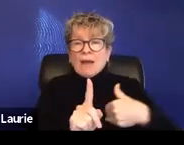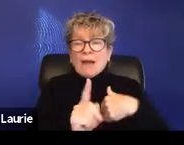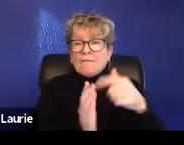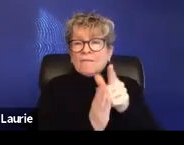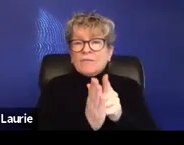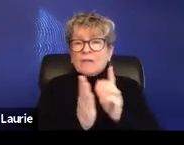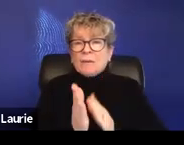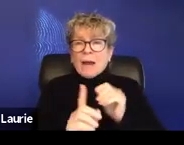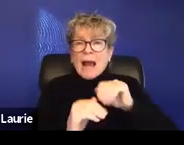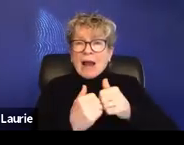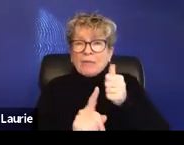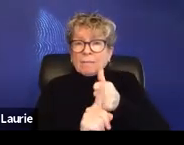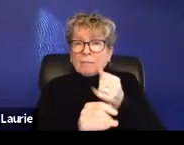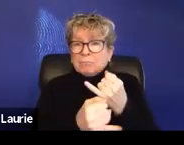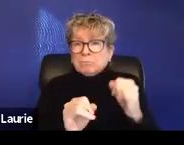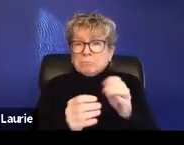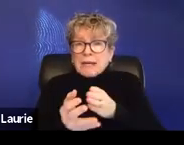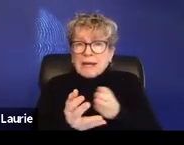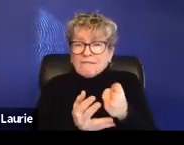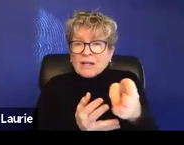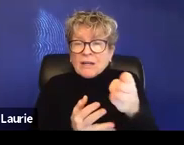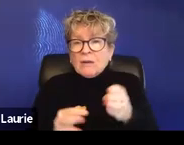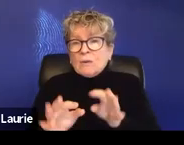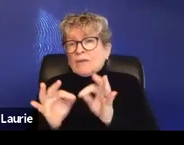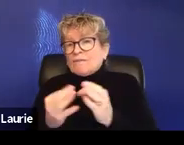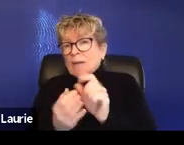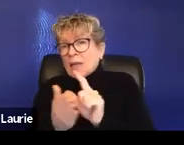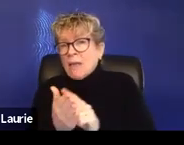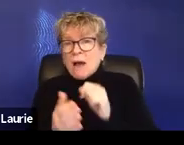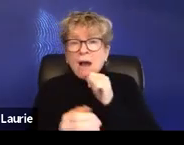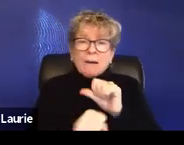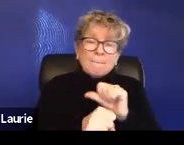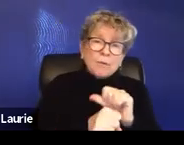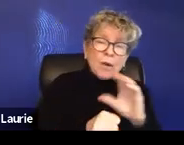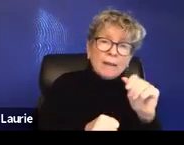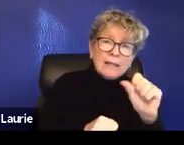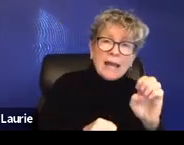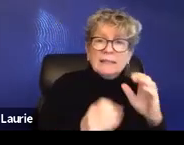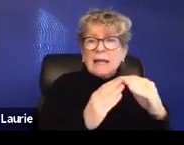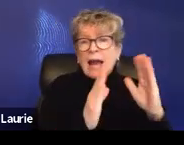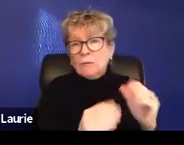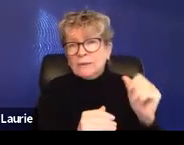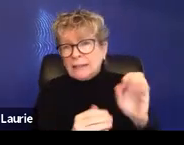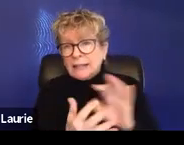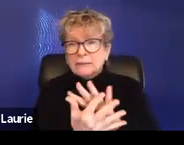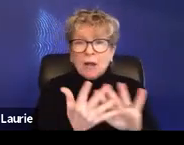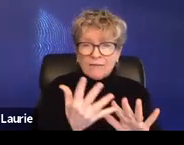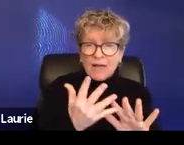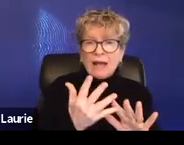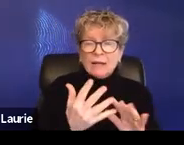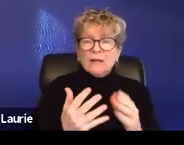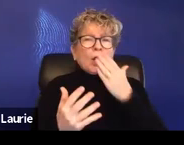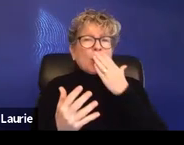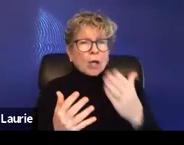issues, how to deal with the family law case, how to deal with the unemployment case, how to deal with the housing case. So I think it's a great